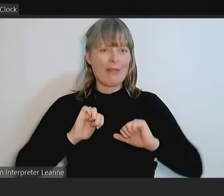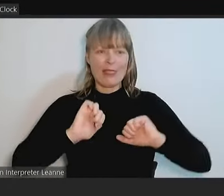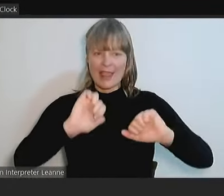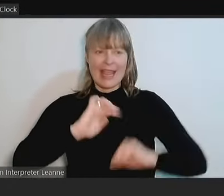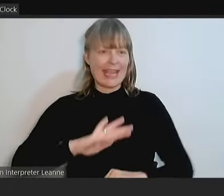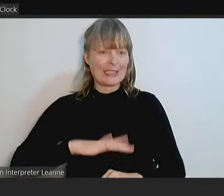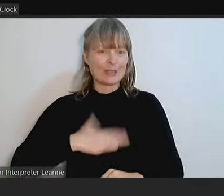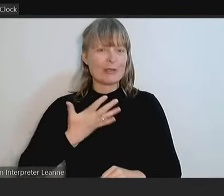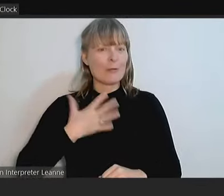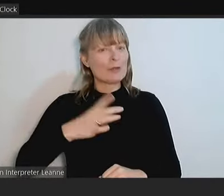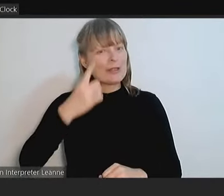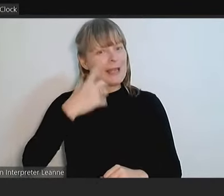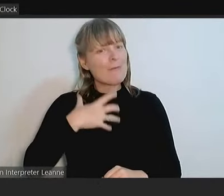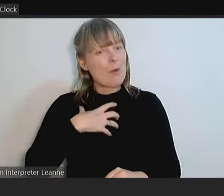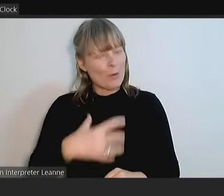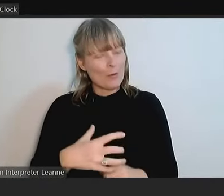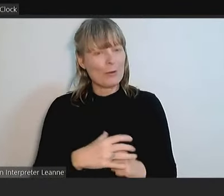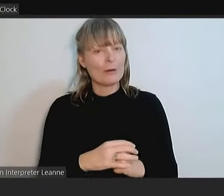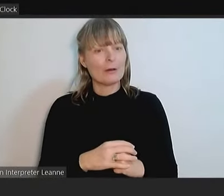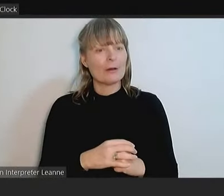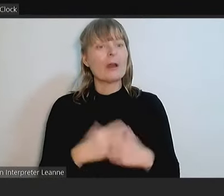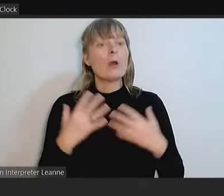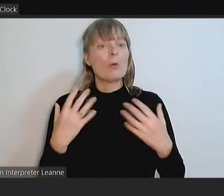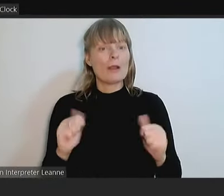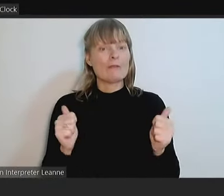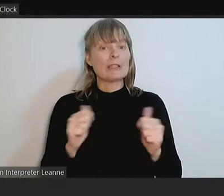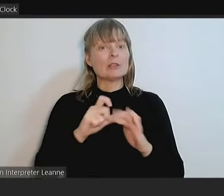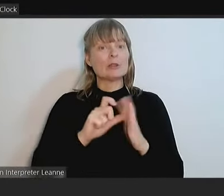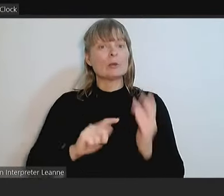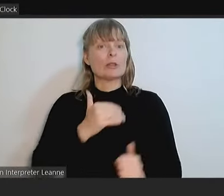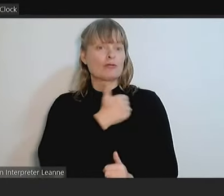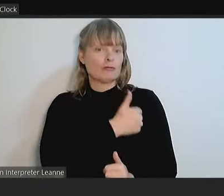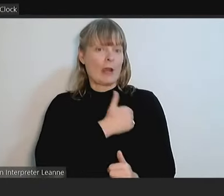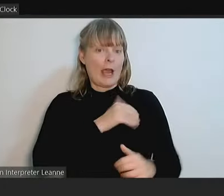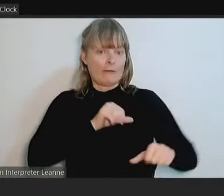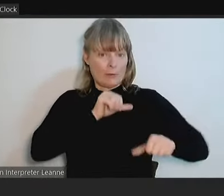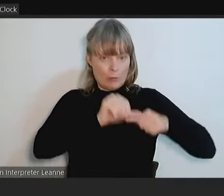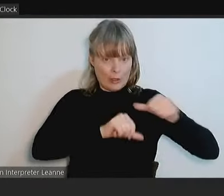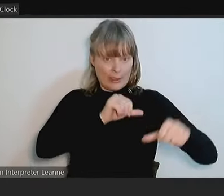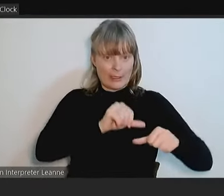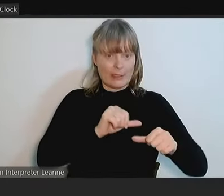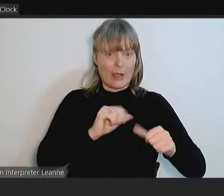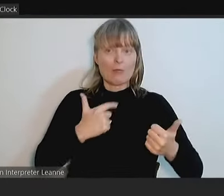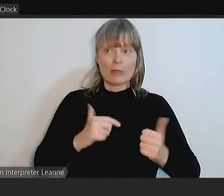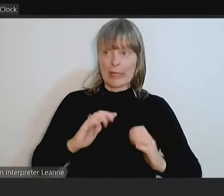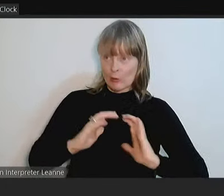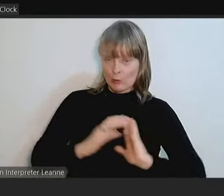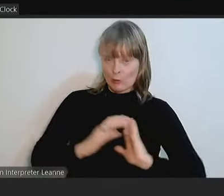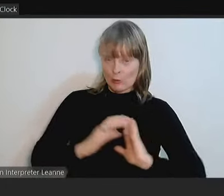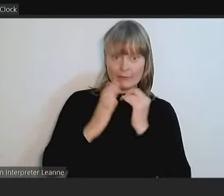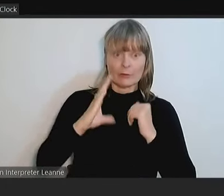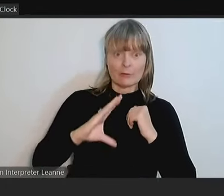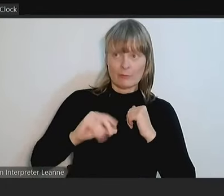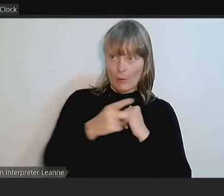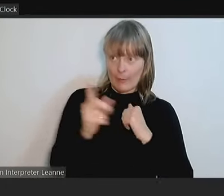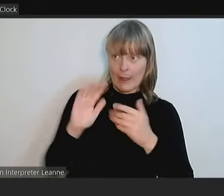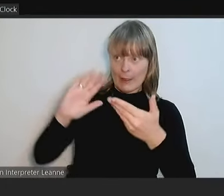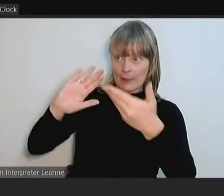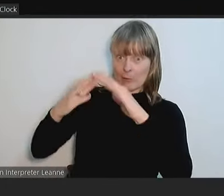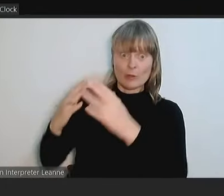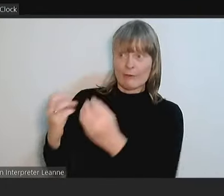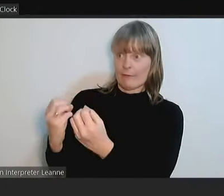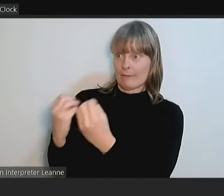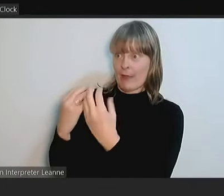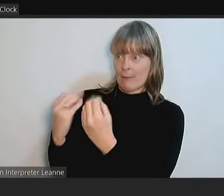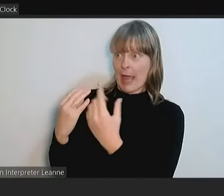draft process and something I'm really grateful for for this community is that you did come and tell us when there wasn't something that we'd delivered on or there was something that we'd